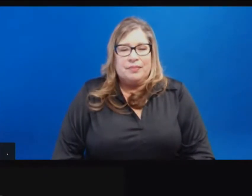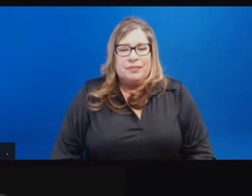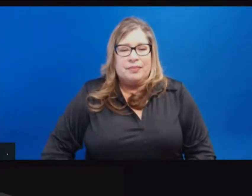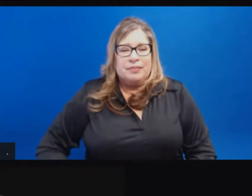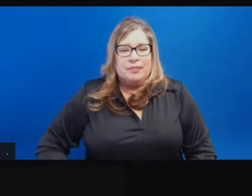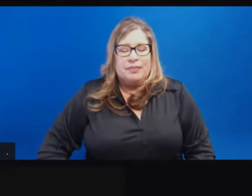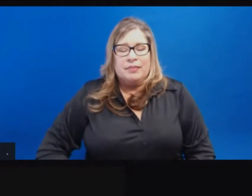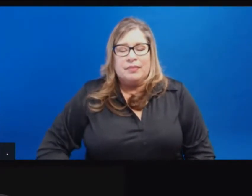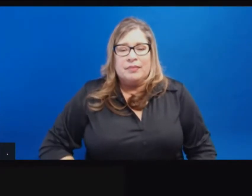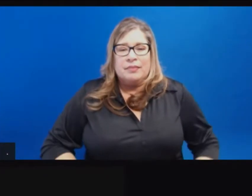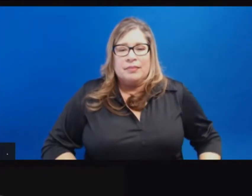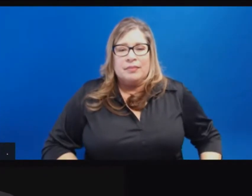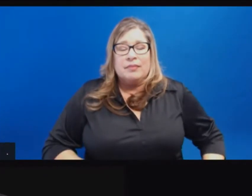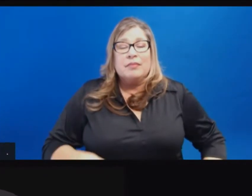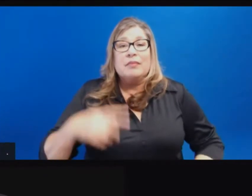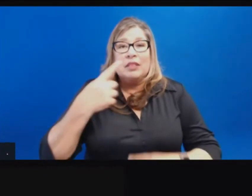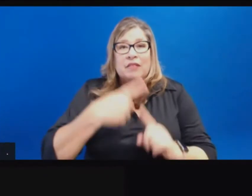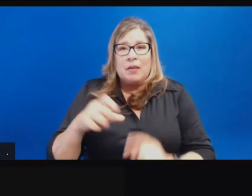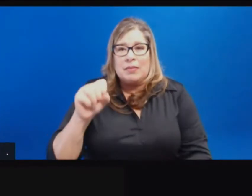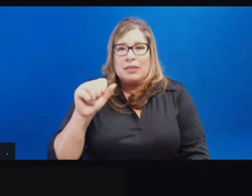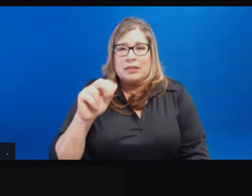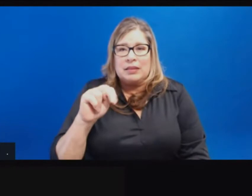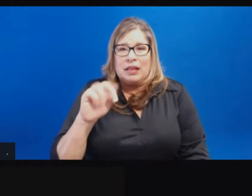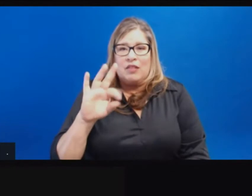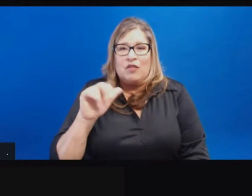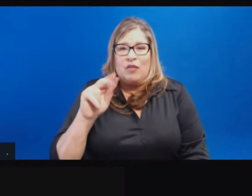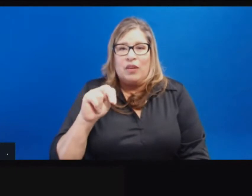Katherine Ho, San Francisco Chronicle.